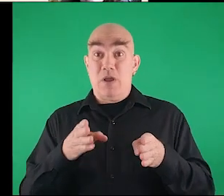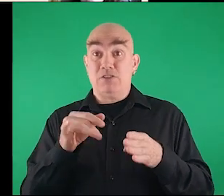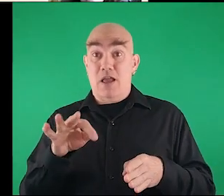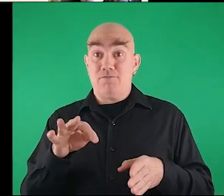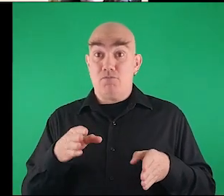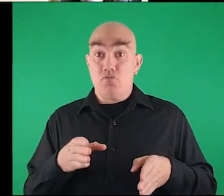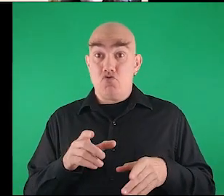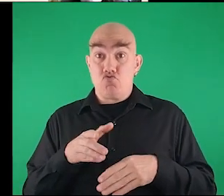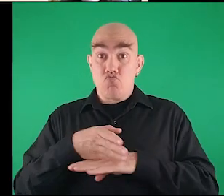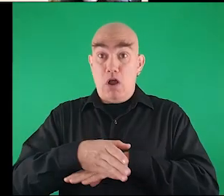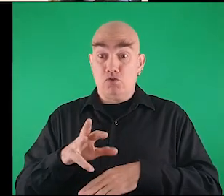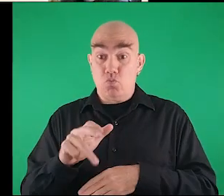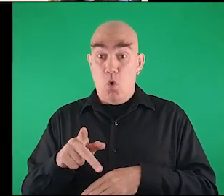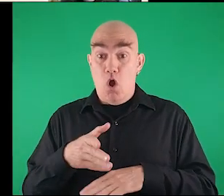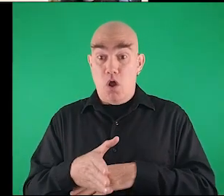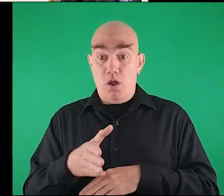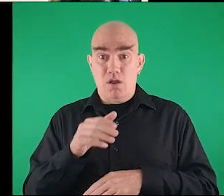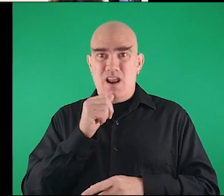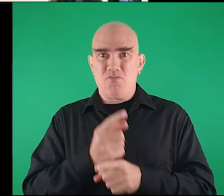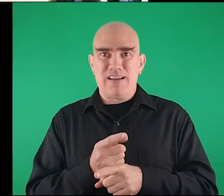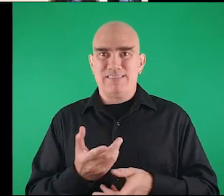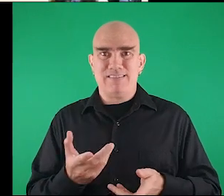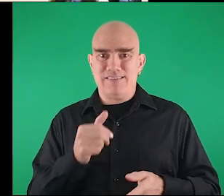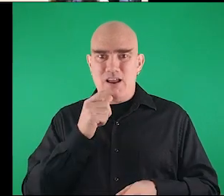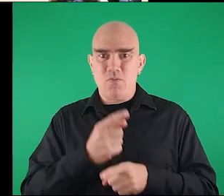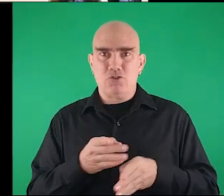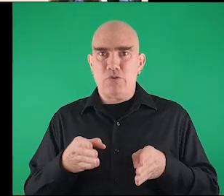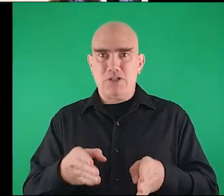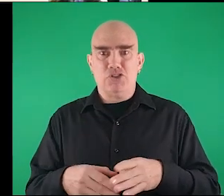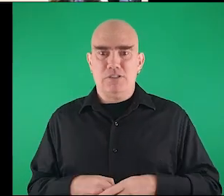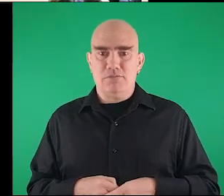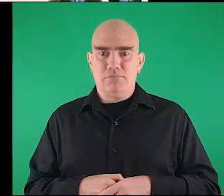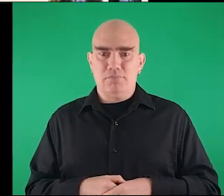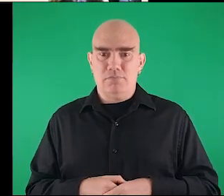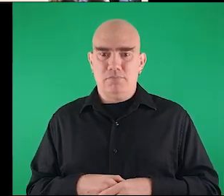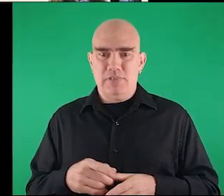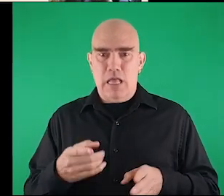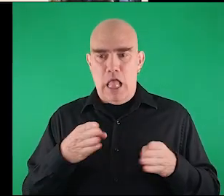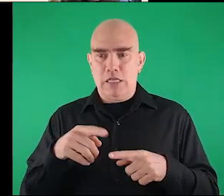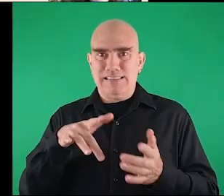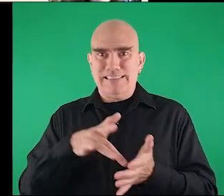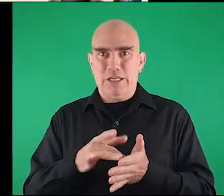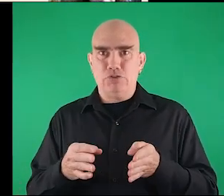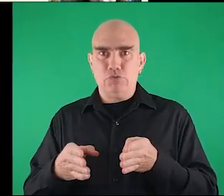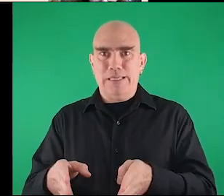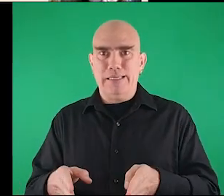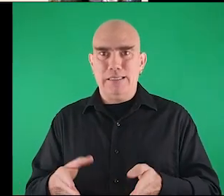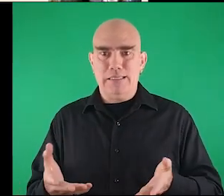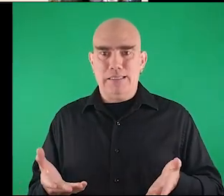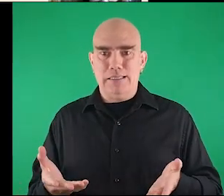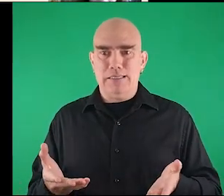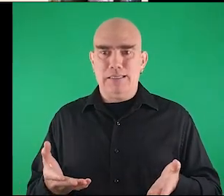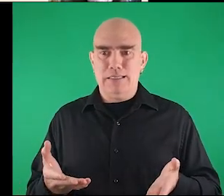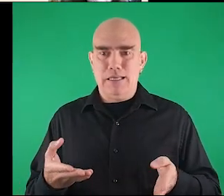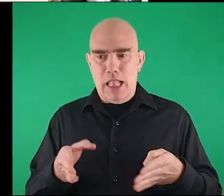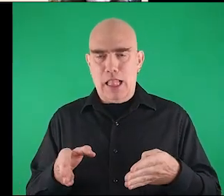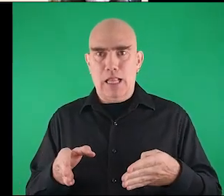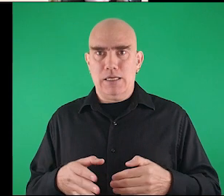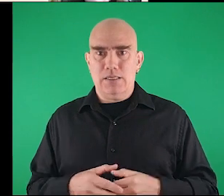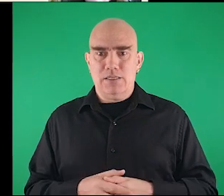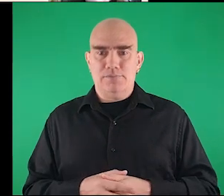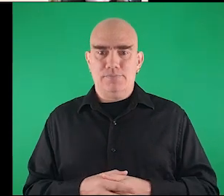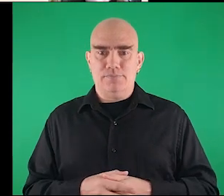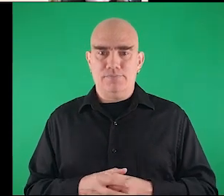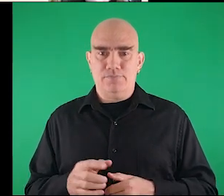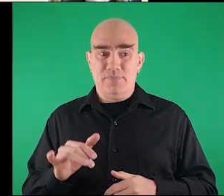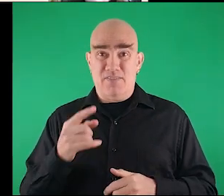of the crossway walk is not correct and they they conduct uh to the center